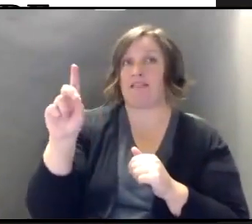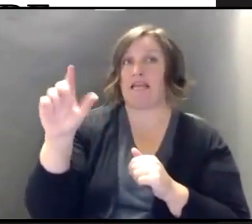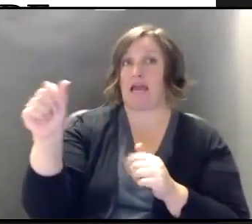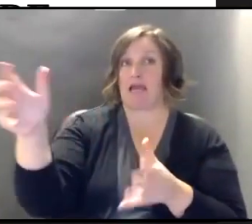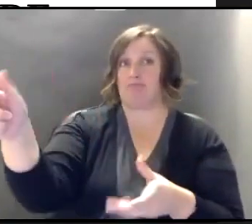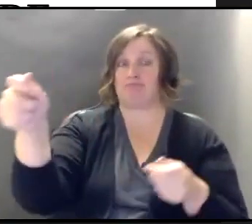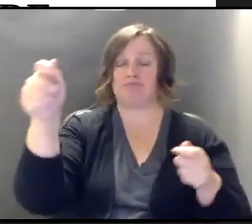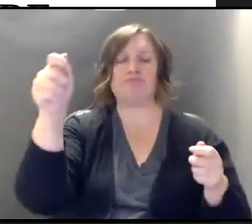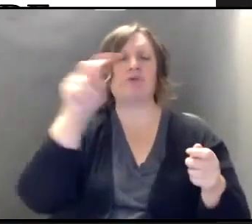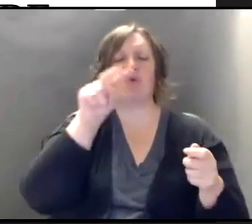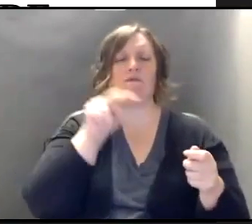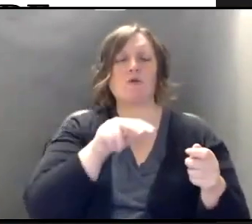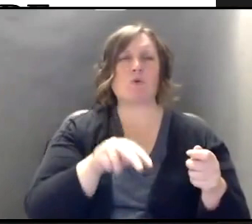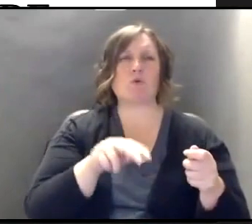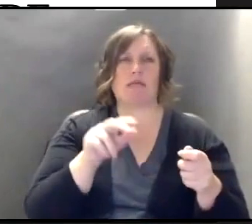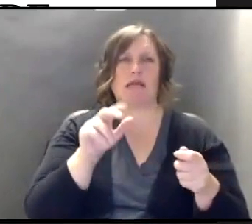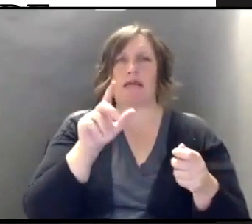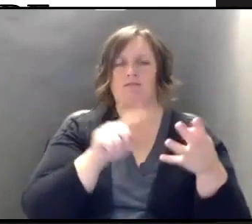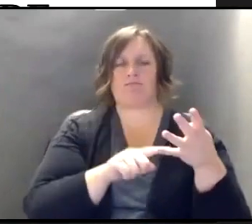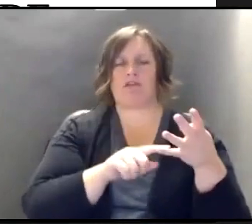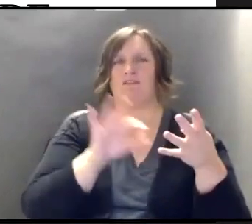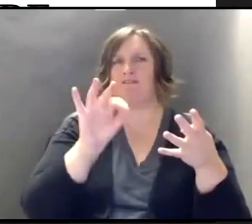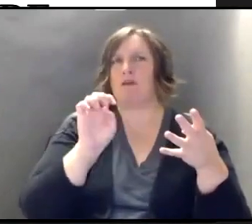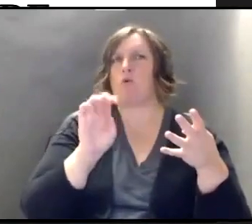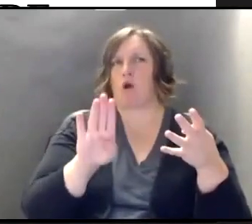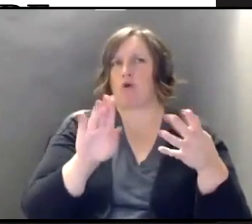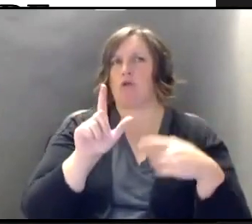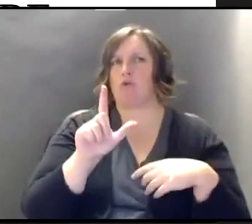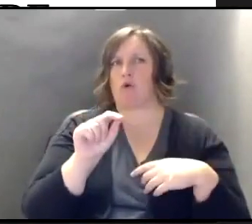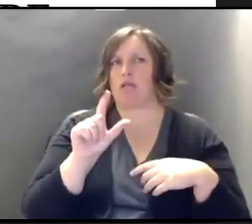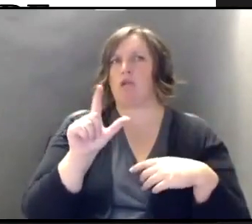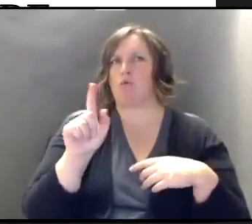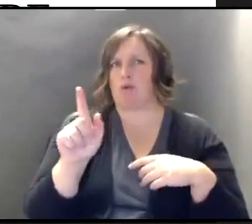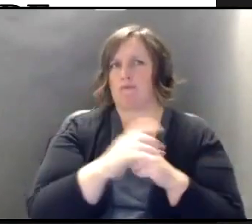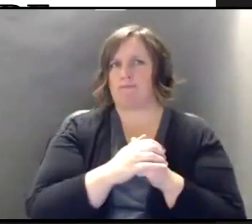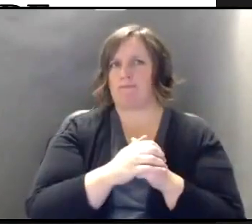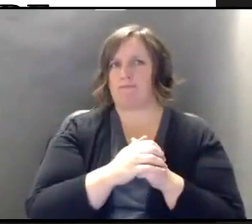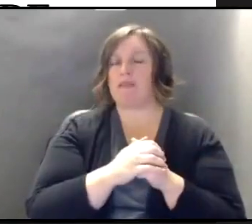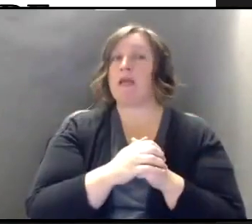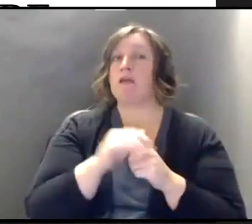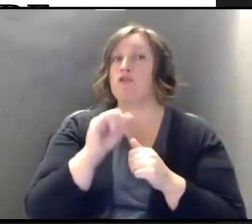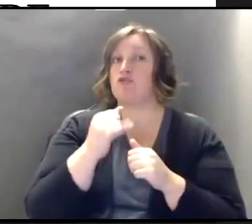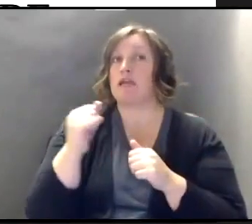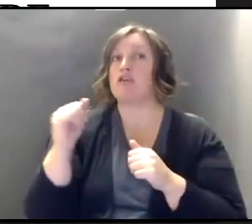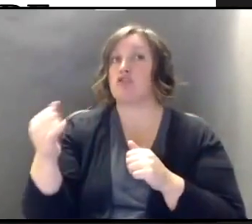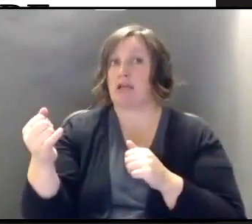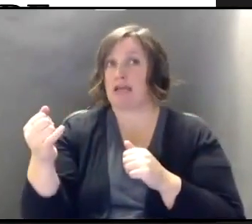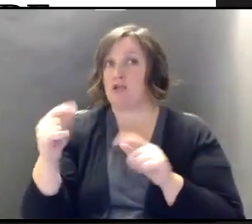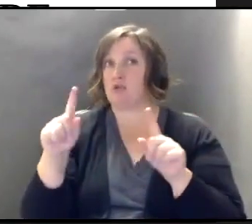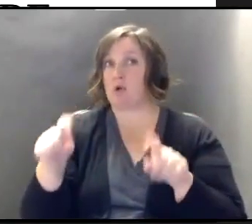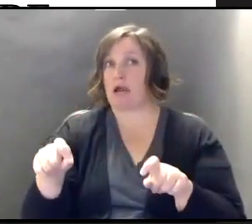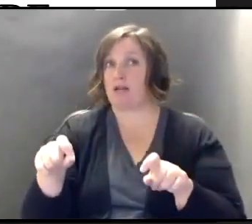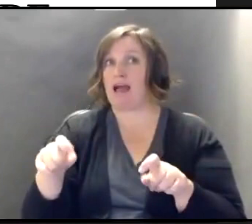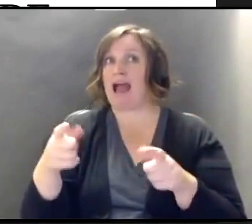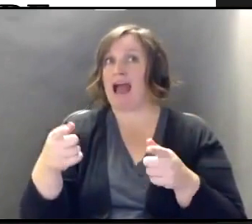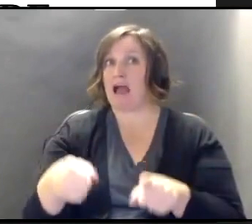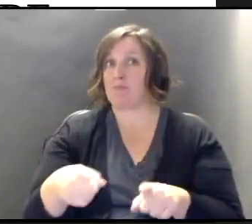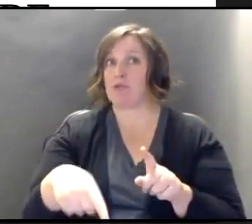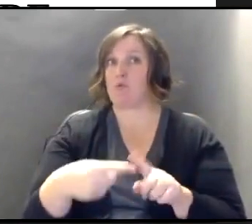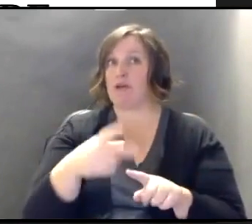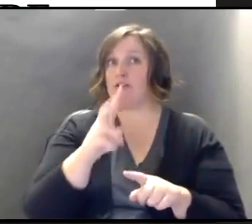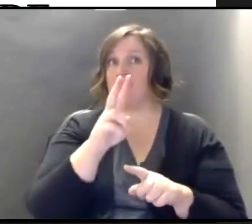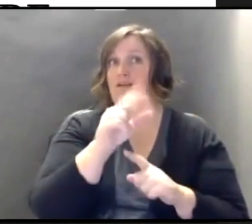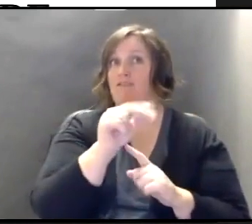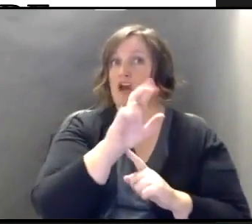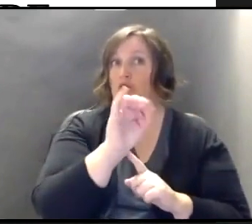February 2021, and it's notable that the J&J trial was conducted when variants were circulating, and that's why there